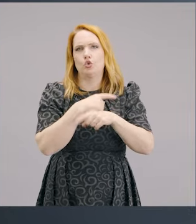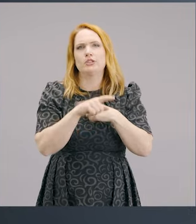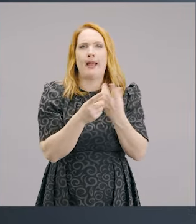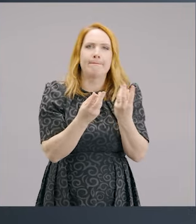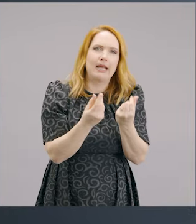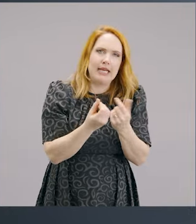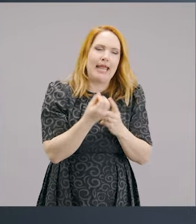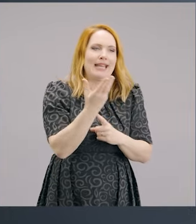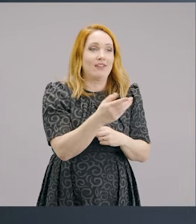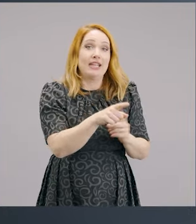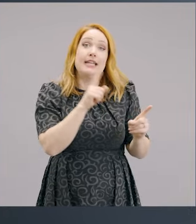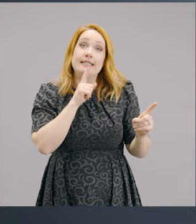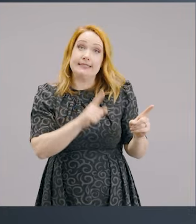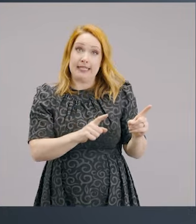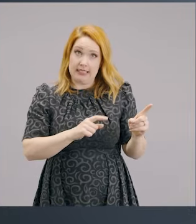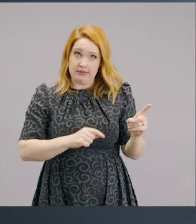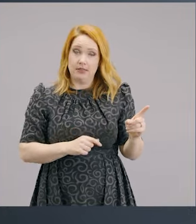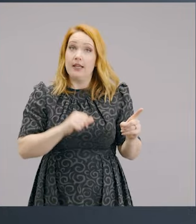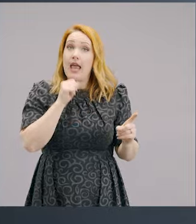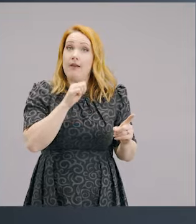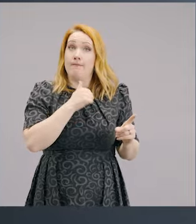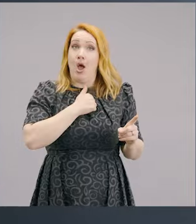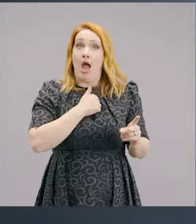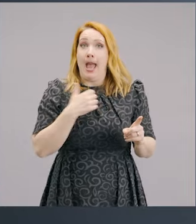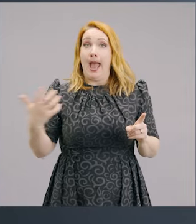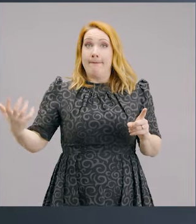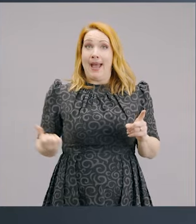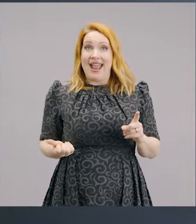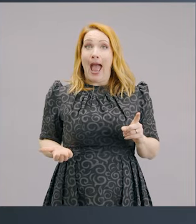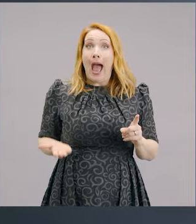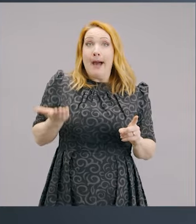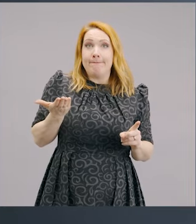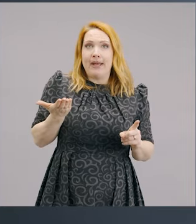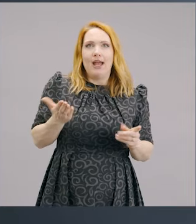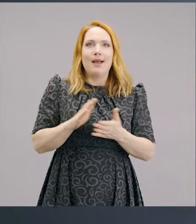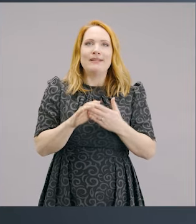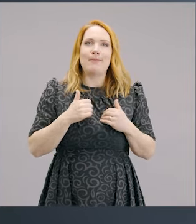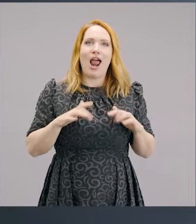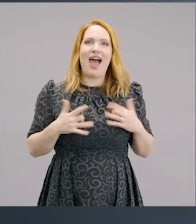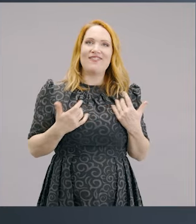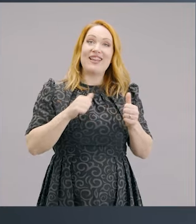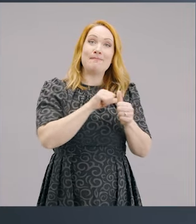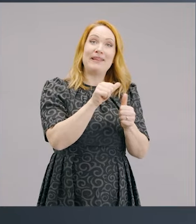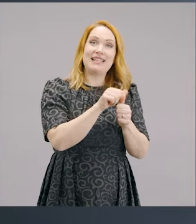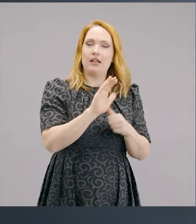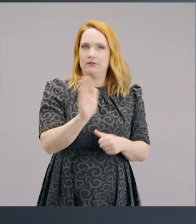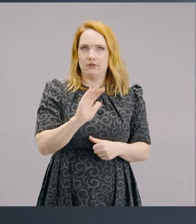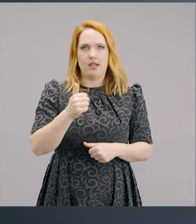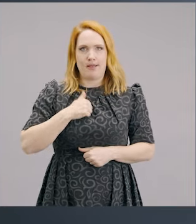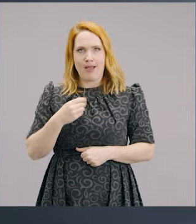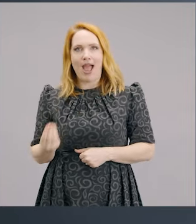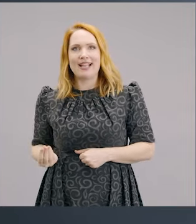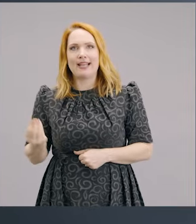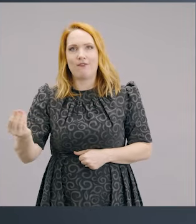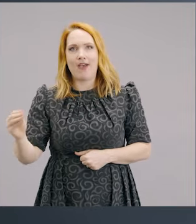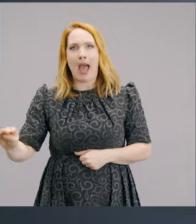my pay goes up, I don't make my standard of living go up, I make my standard of giving